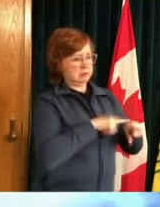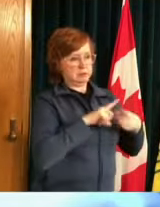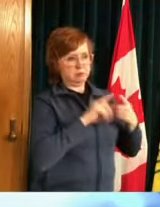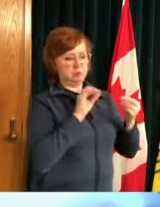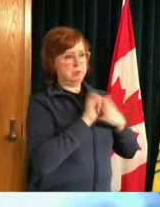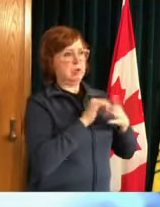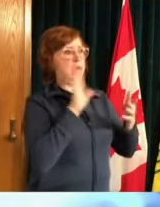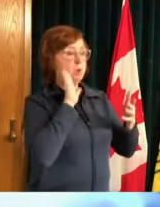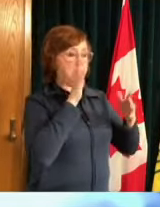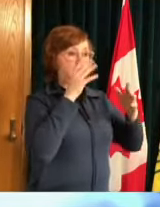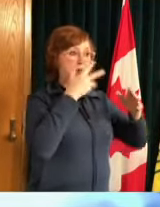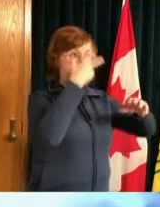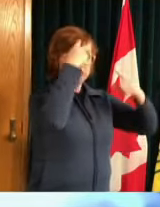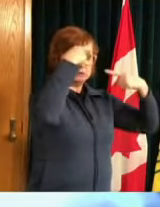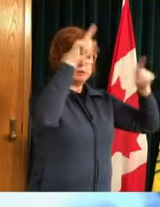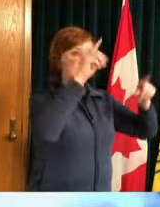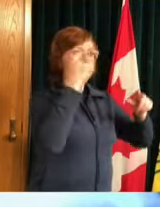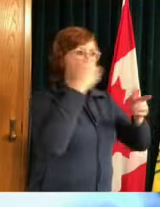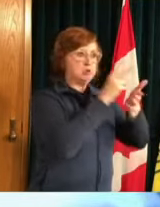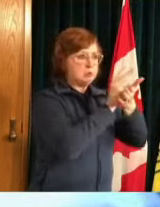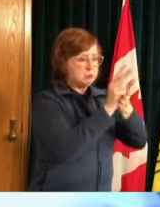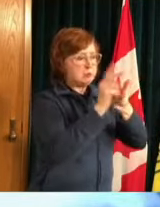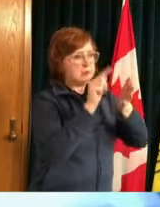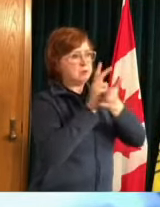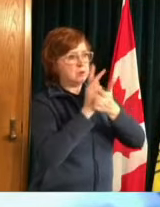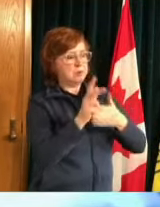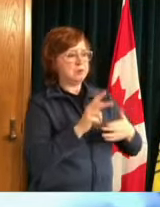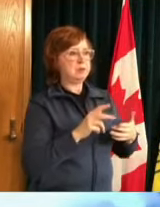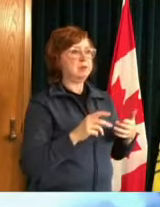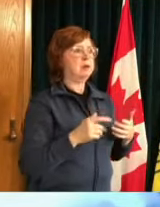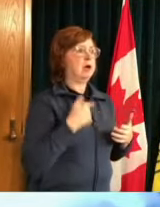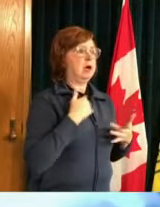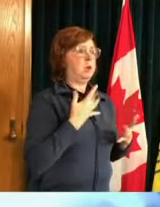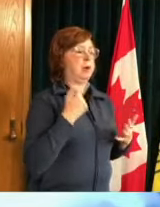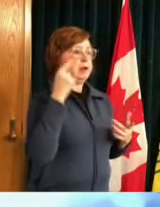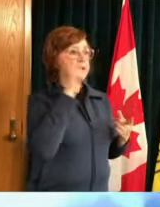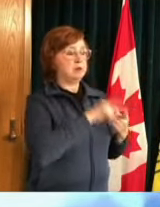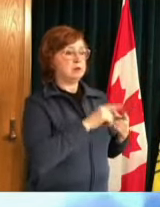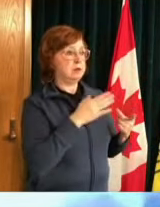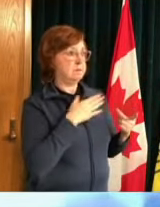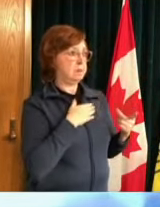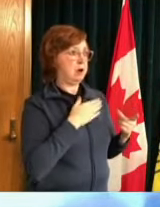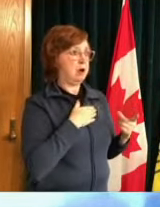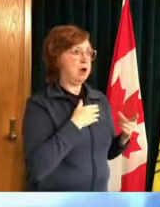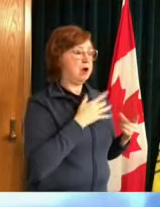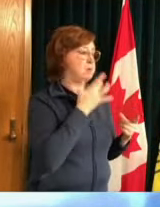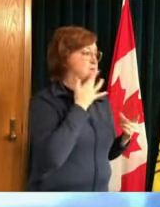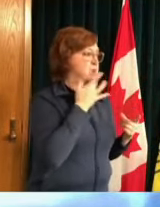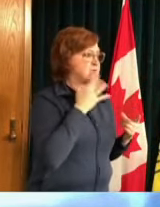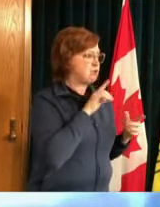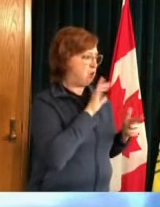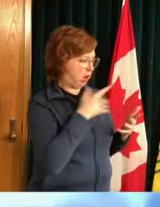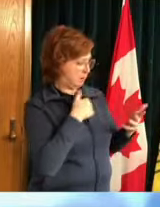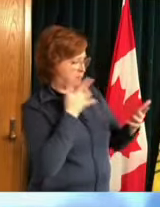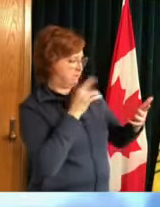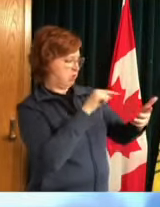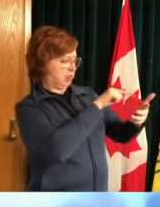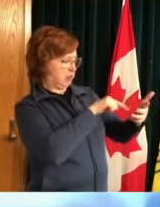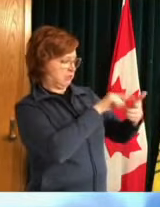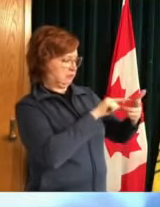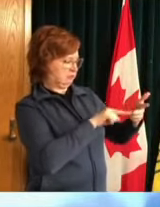for a vaccine of your choice doesn't help you it doesn't help your household or your community um and i think